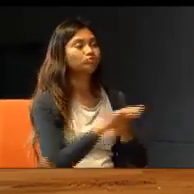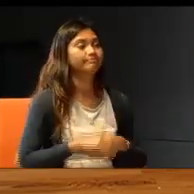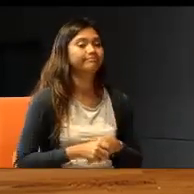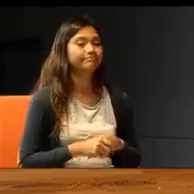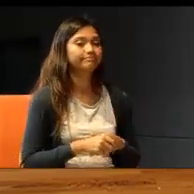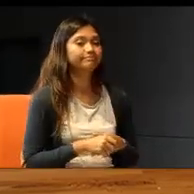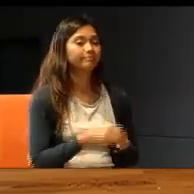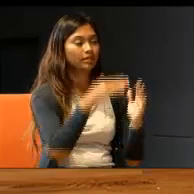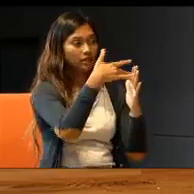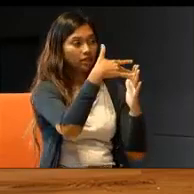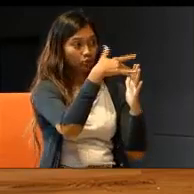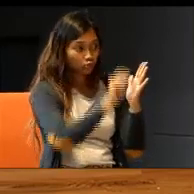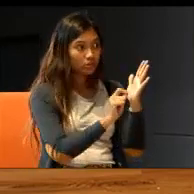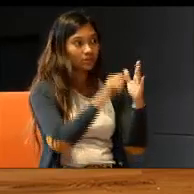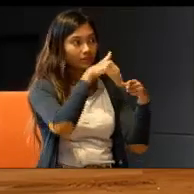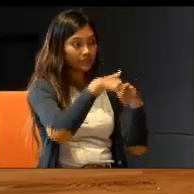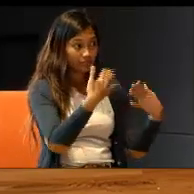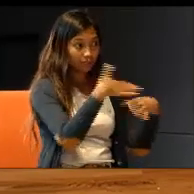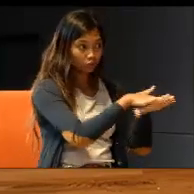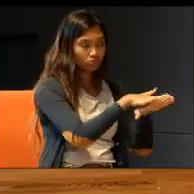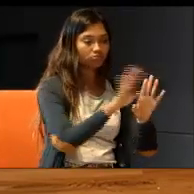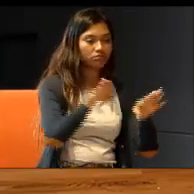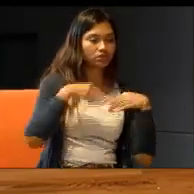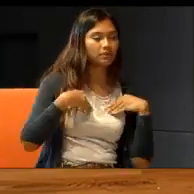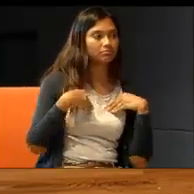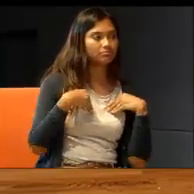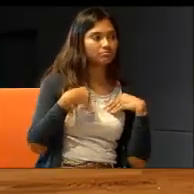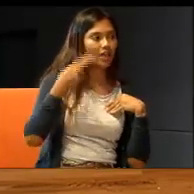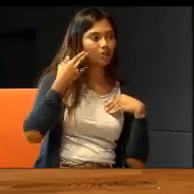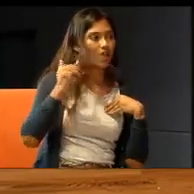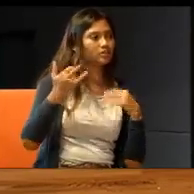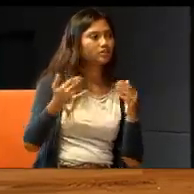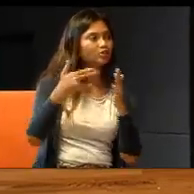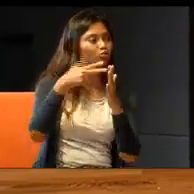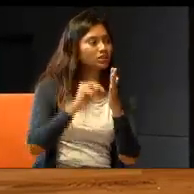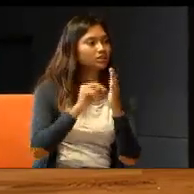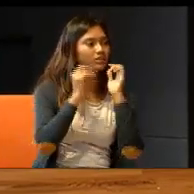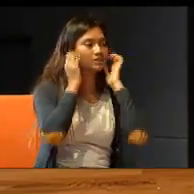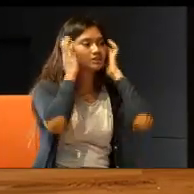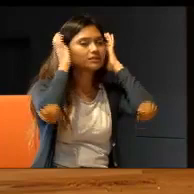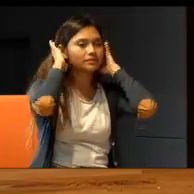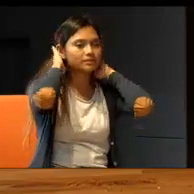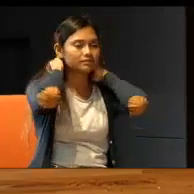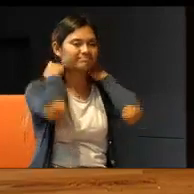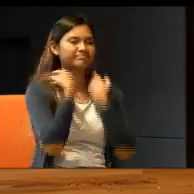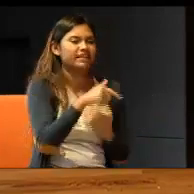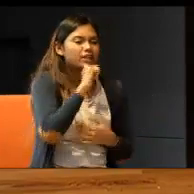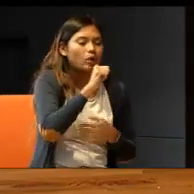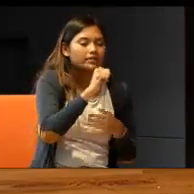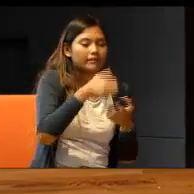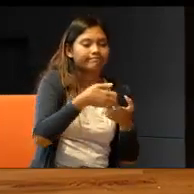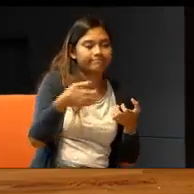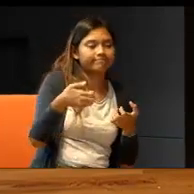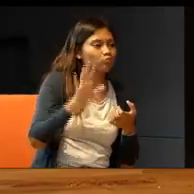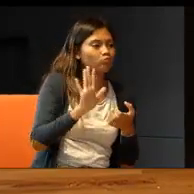the students, in my school accepted them. They were not boycotted, I mean they were accepted,